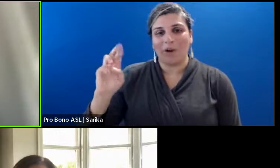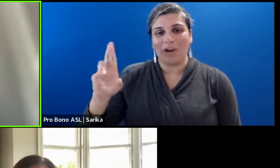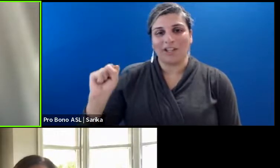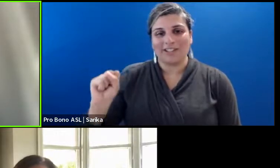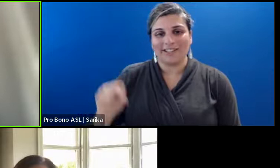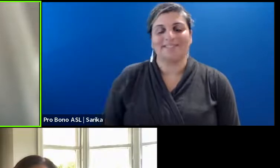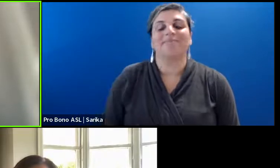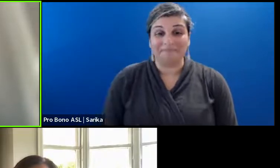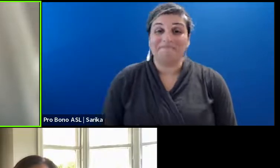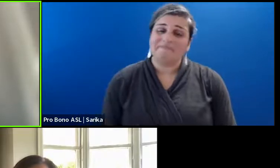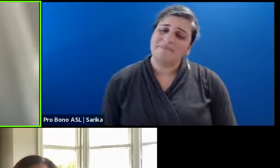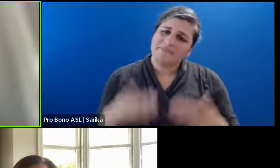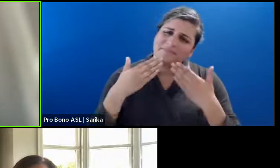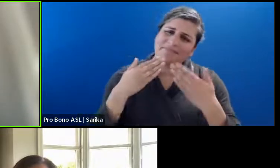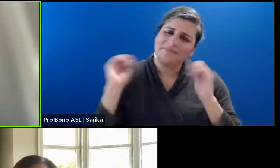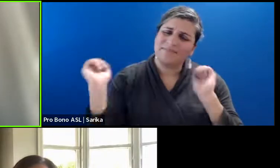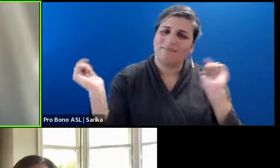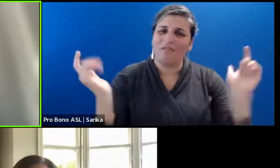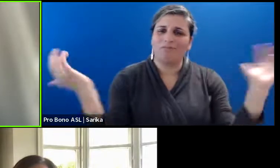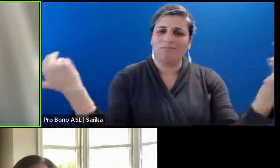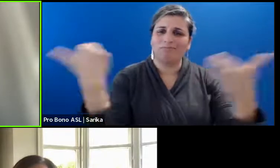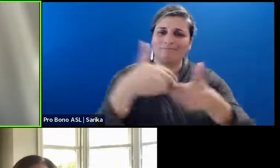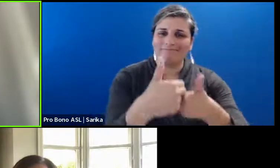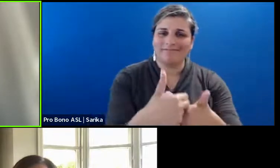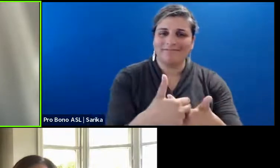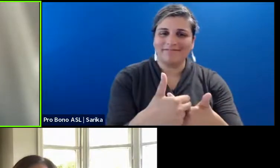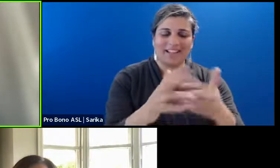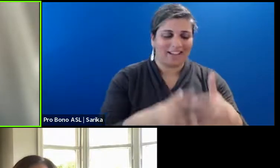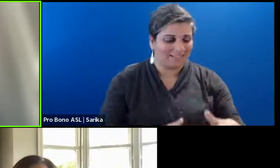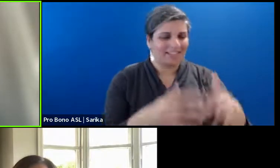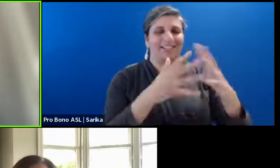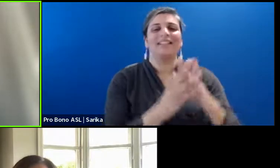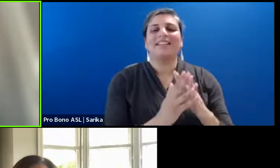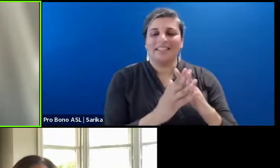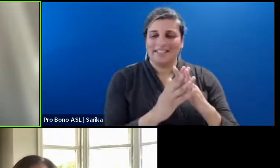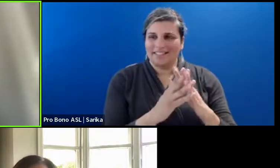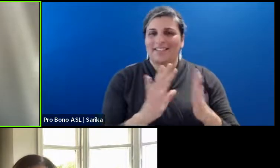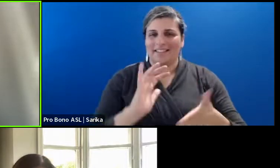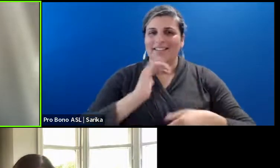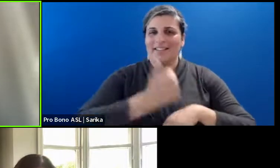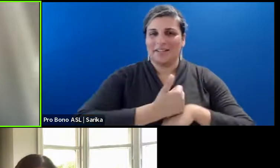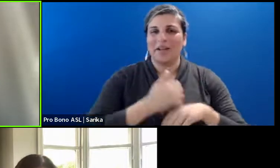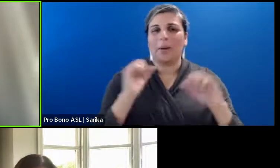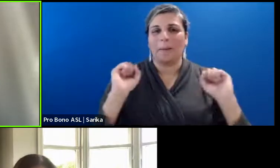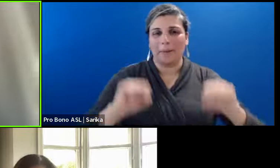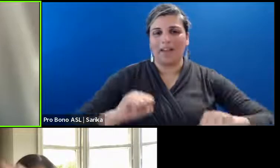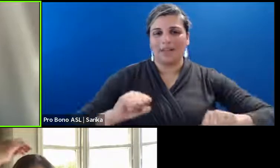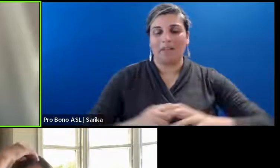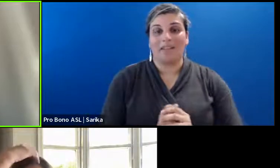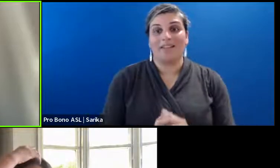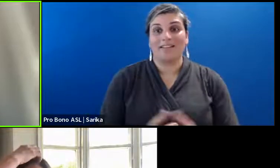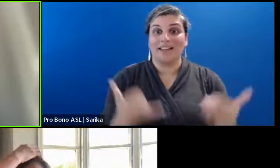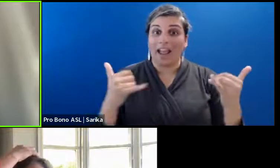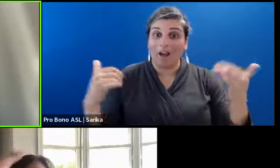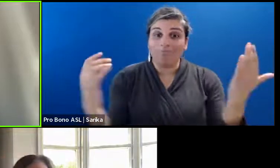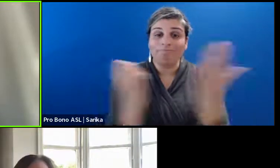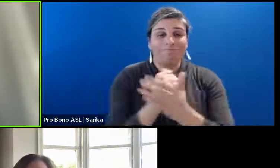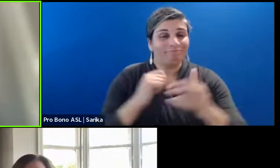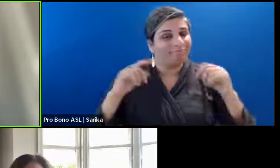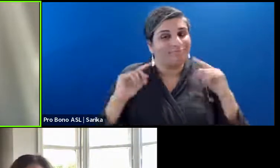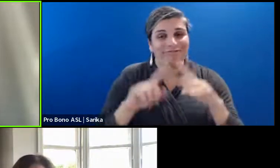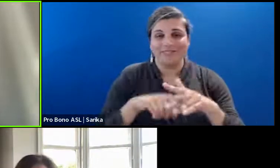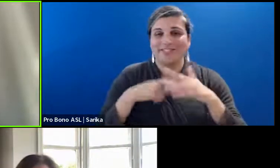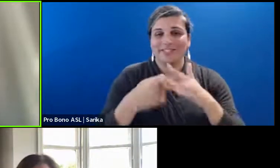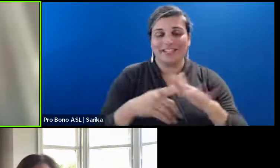thank you all for being steadfast and for making this possible. Now, without further ado, I'd like to introduce our